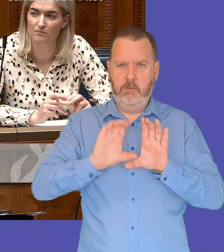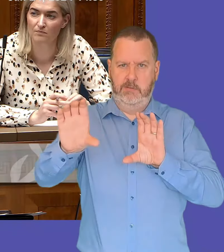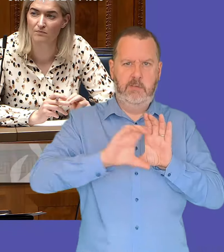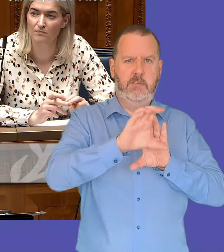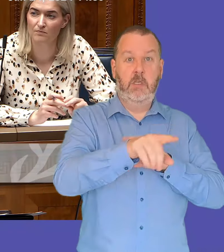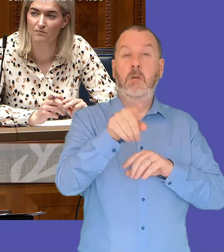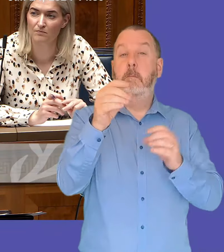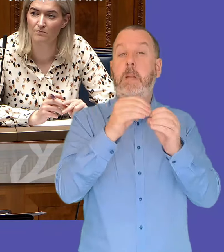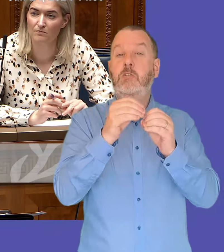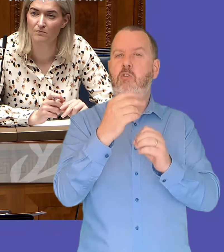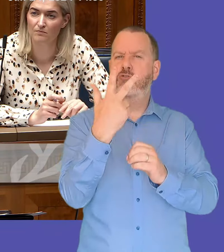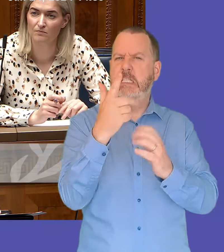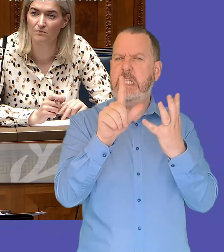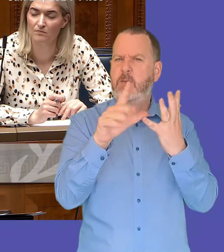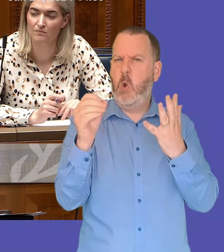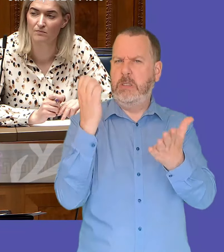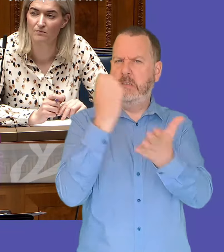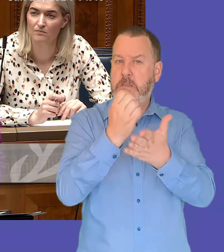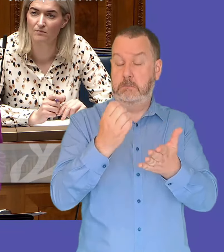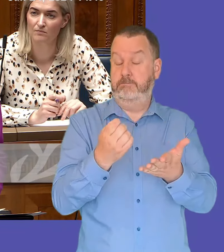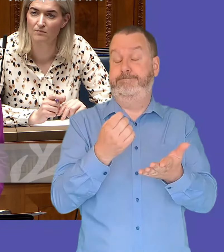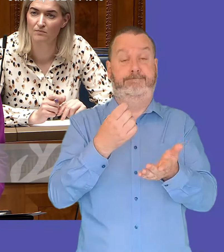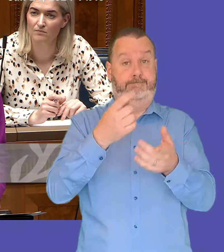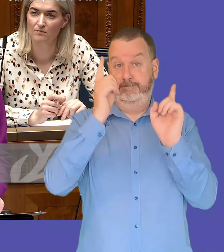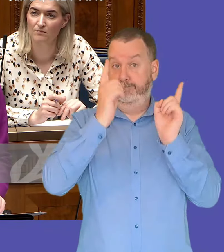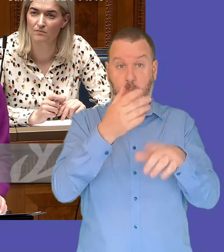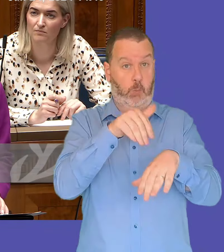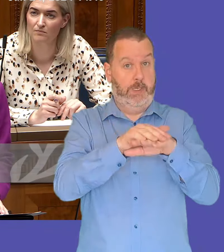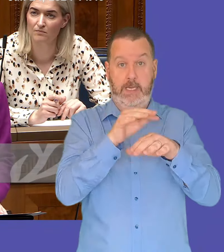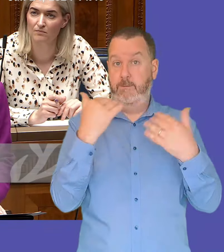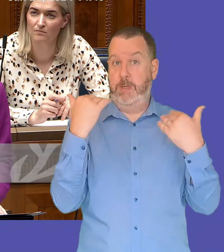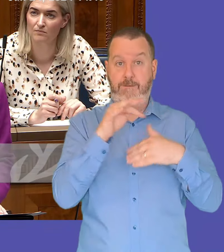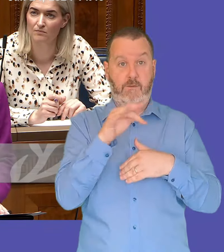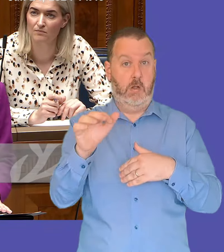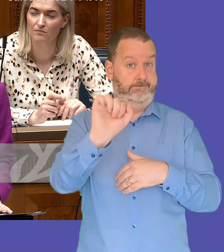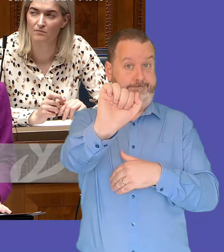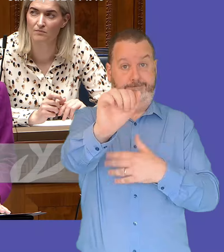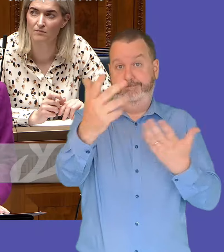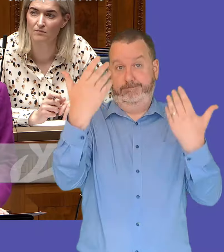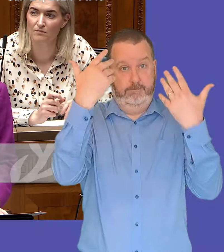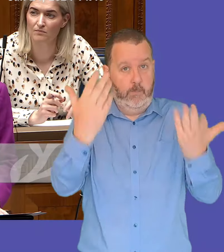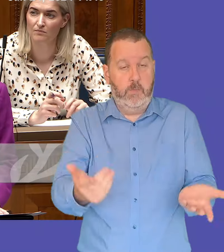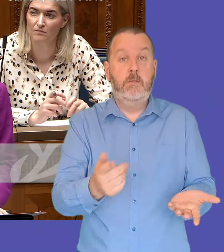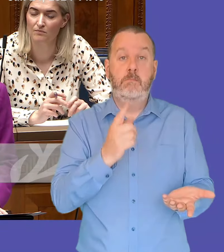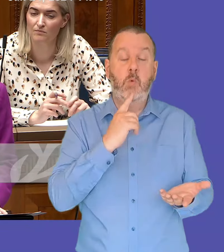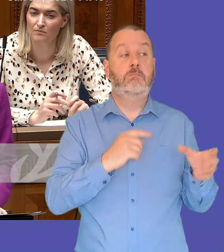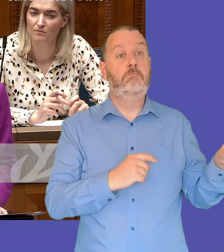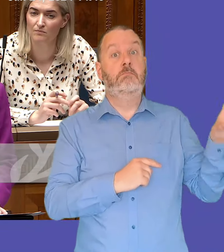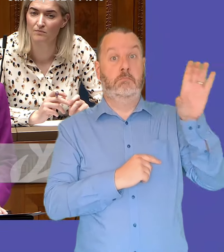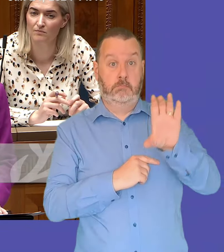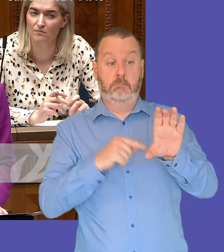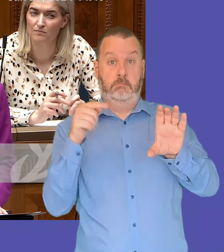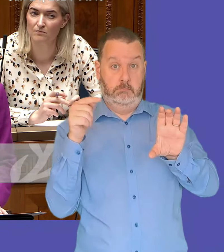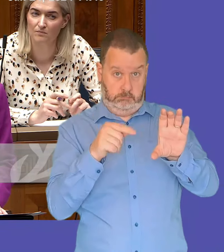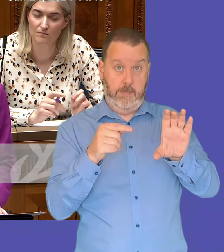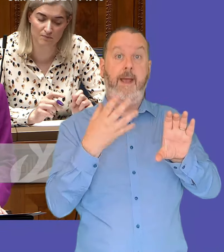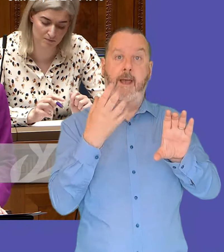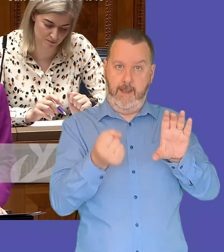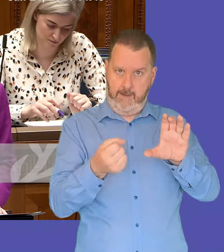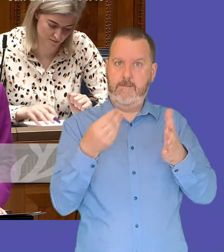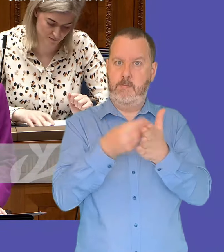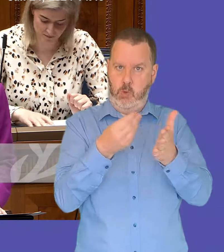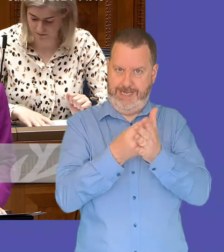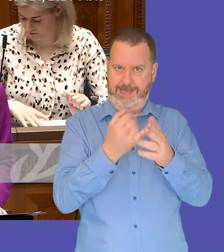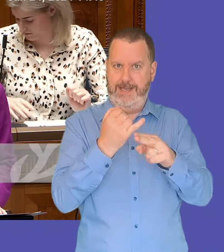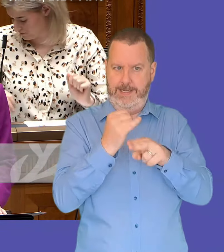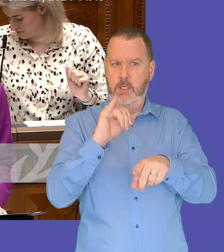get your specific figure from but um that's for that's for yourself to refer to but certainly there is money to be allocated in june monitoring